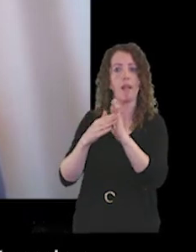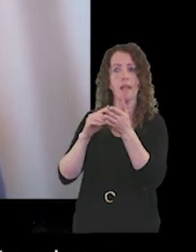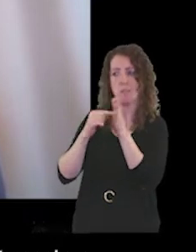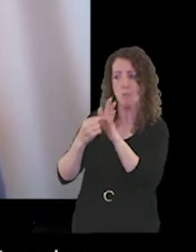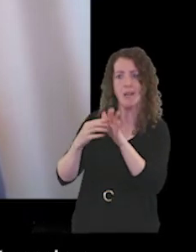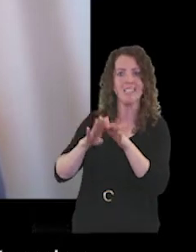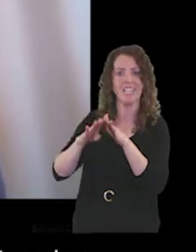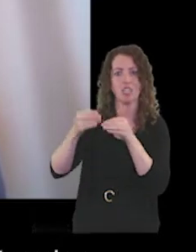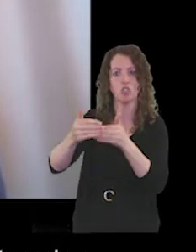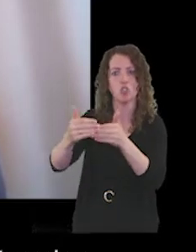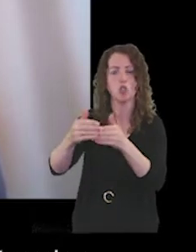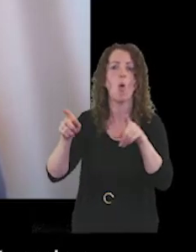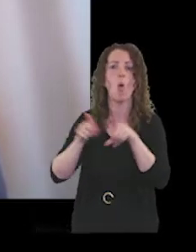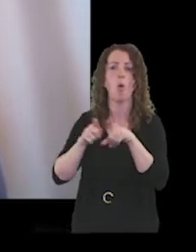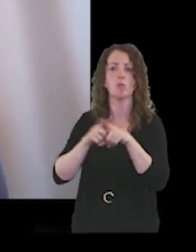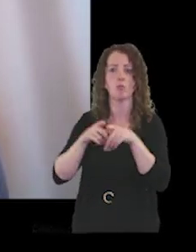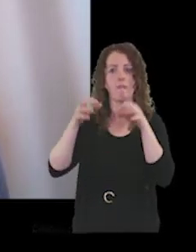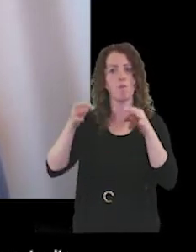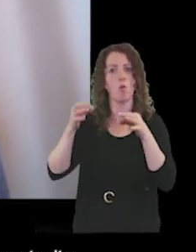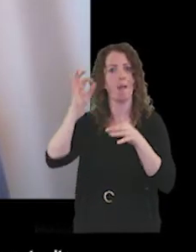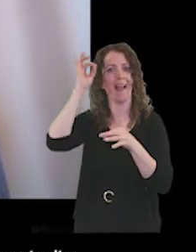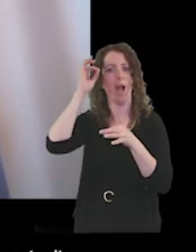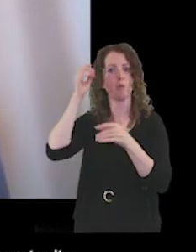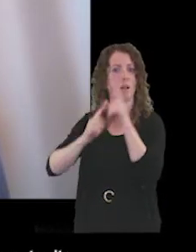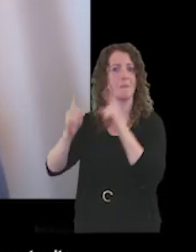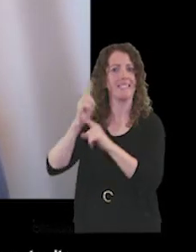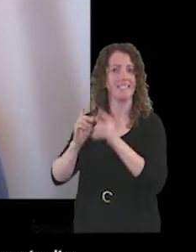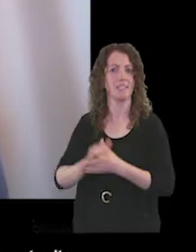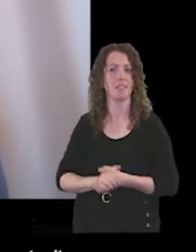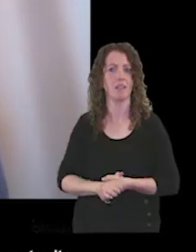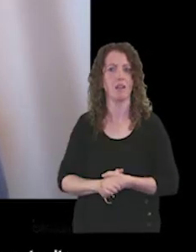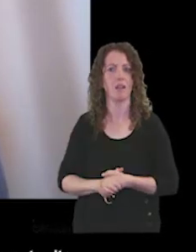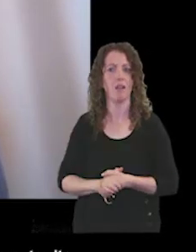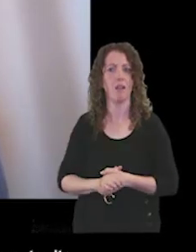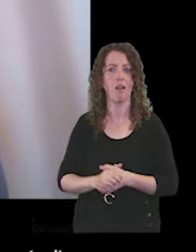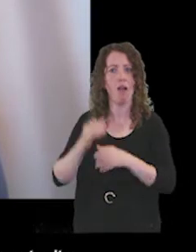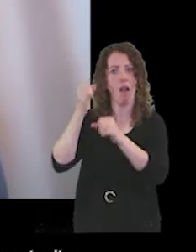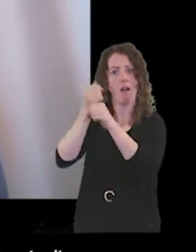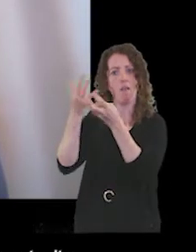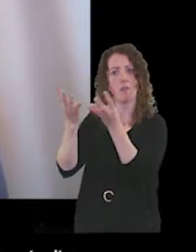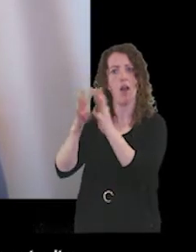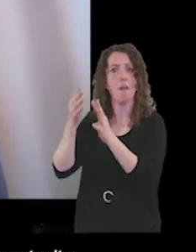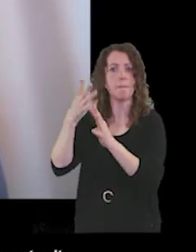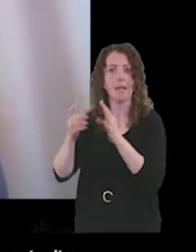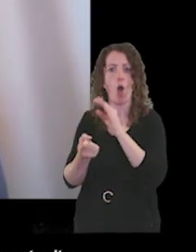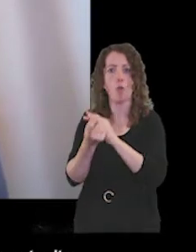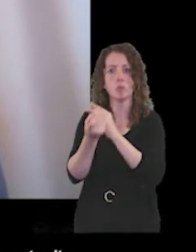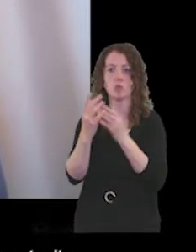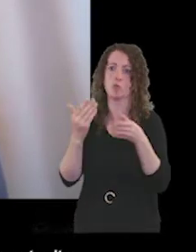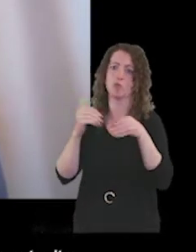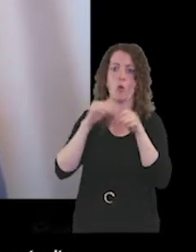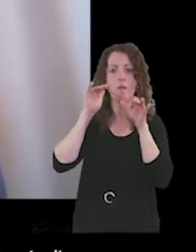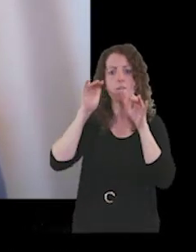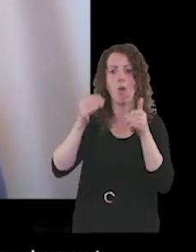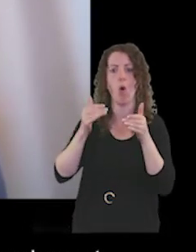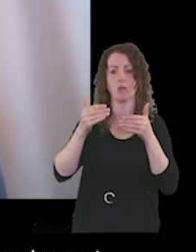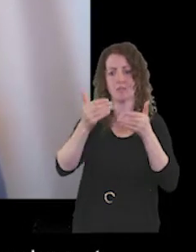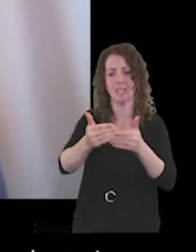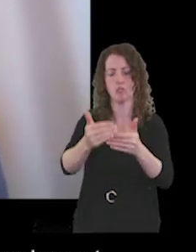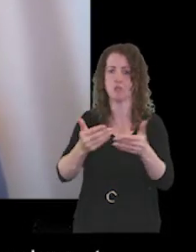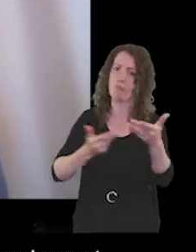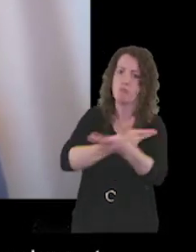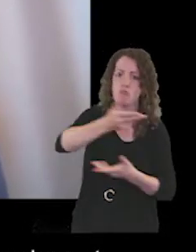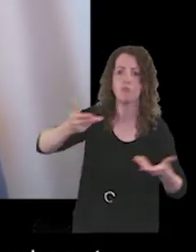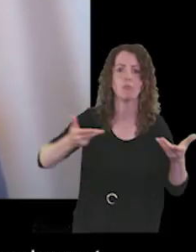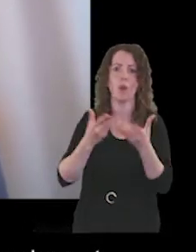and in formal Council meetings. Governors have had the opportunity to join in focus sessions with the CQC as